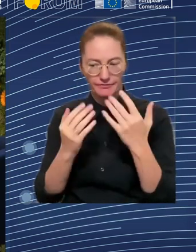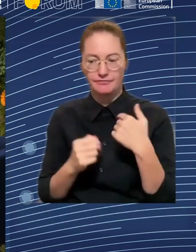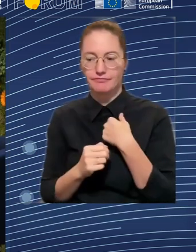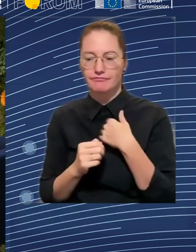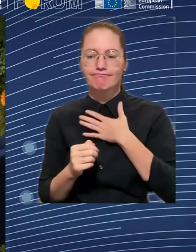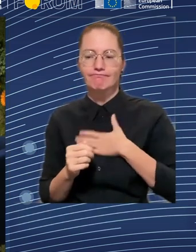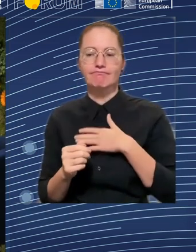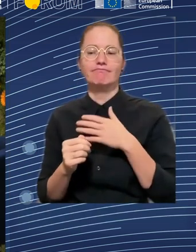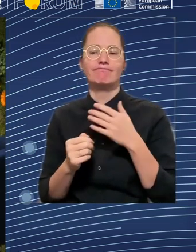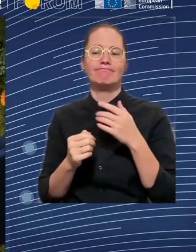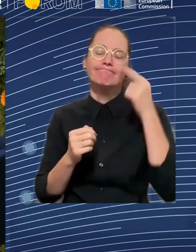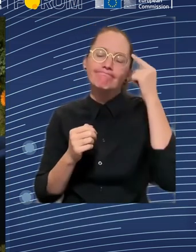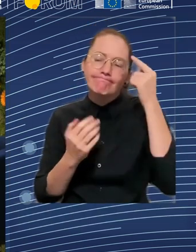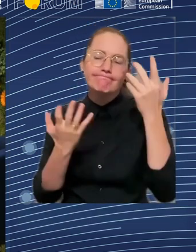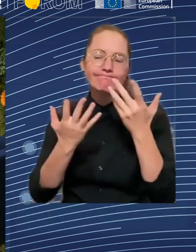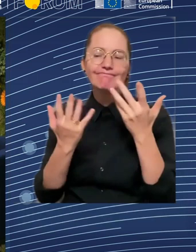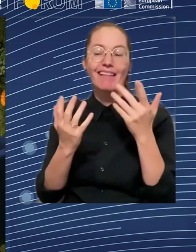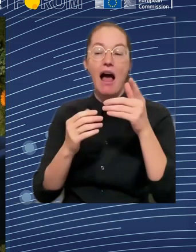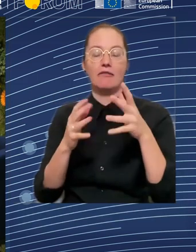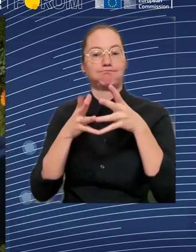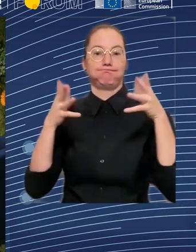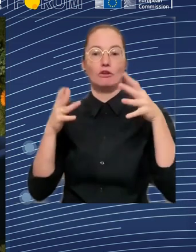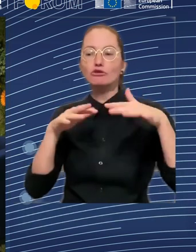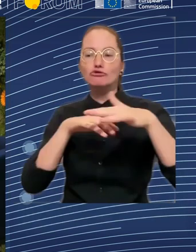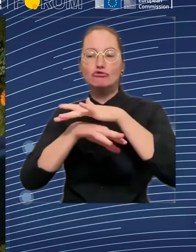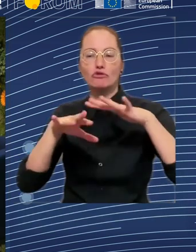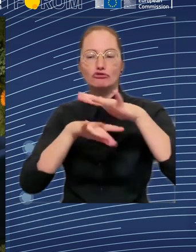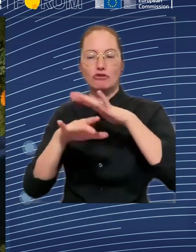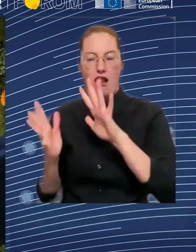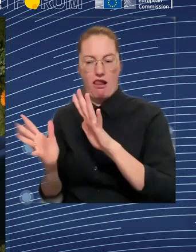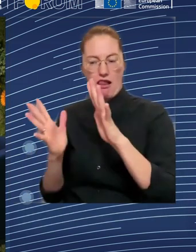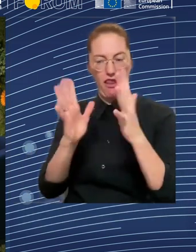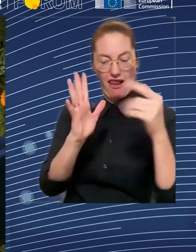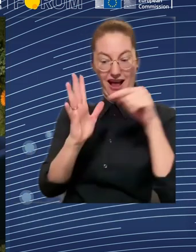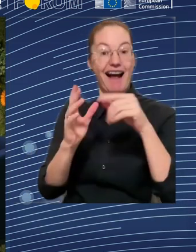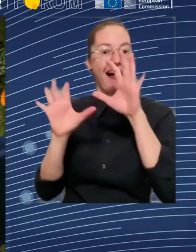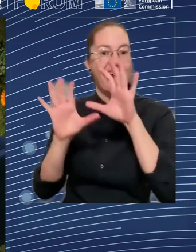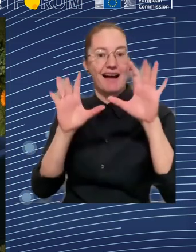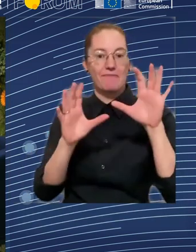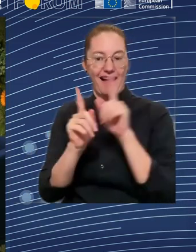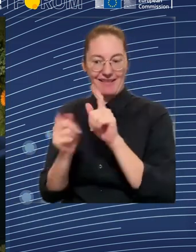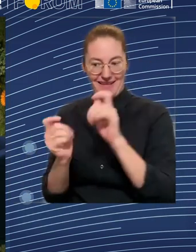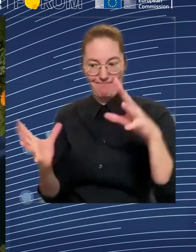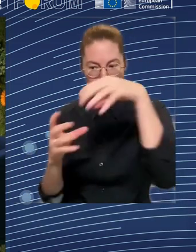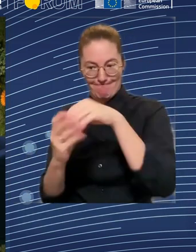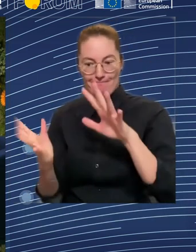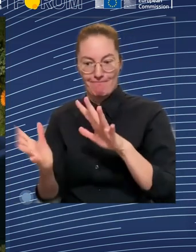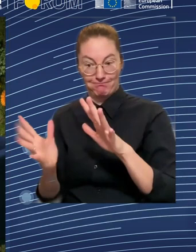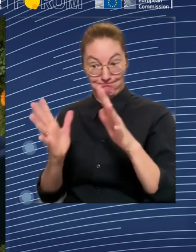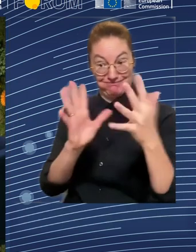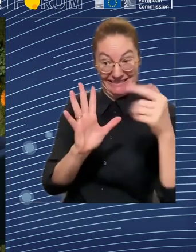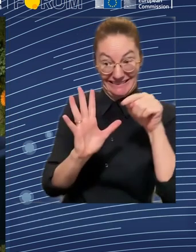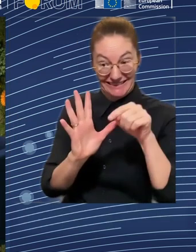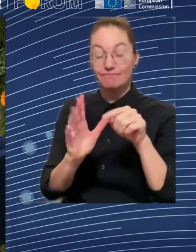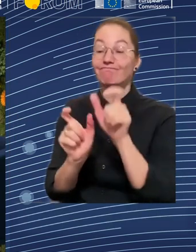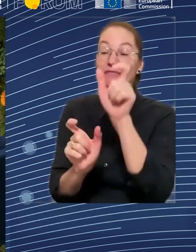moment is that an emerging risk that households rather will have to sort of rely on the whims and goodwill of elected